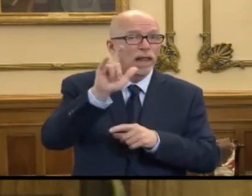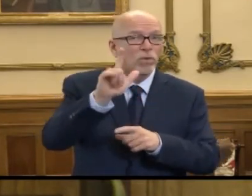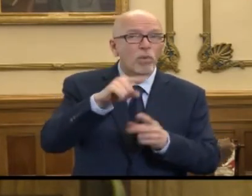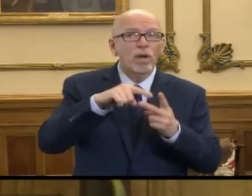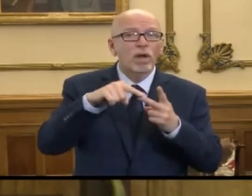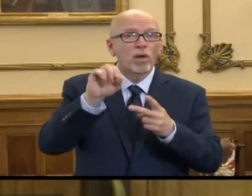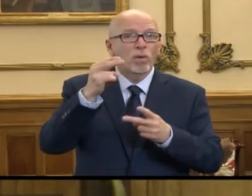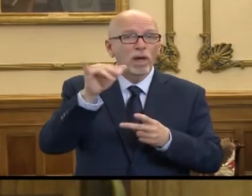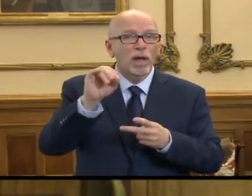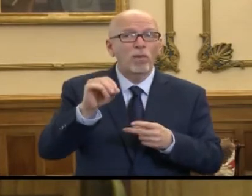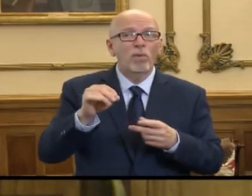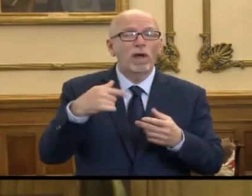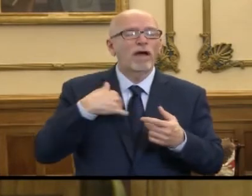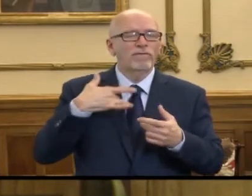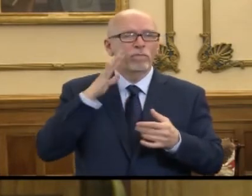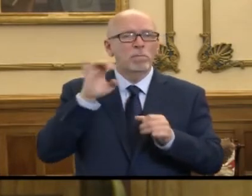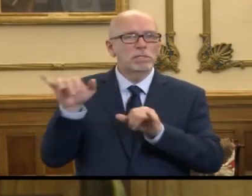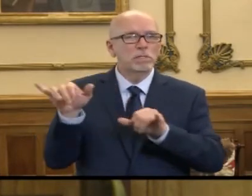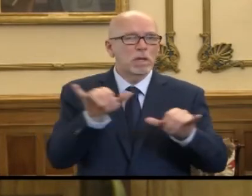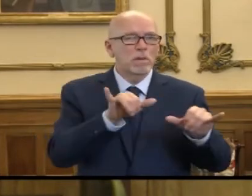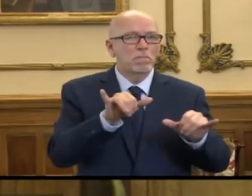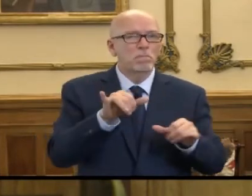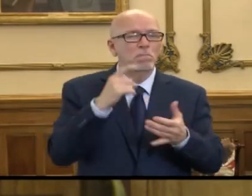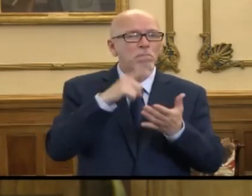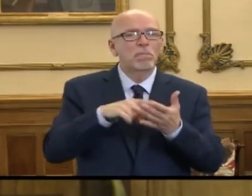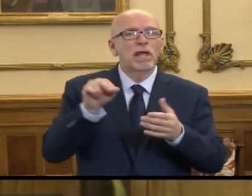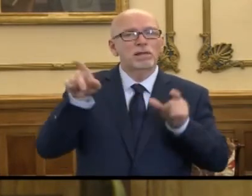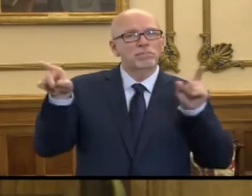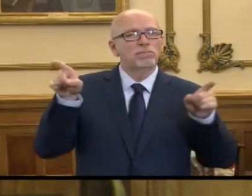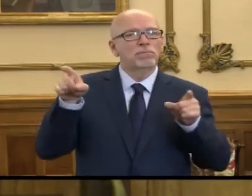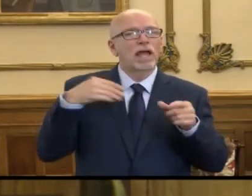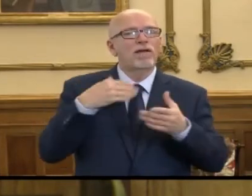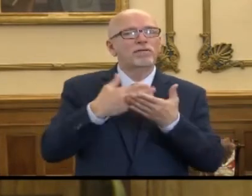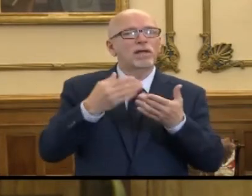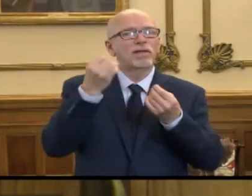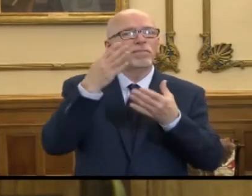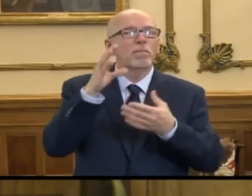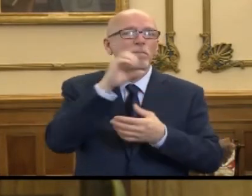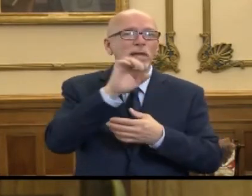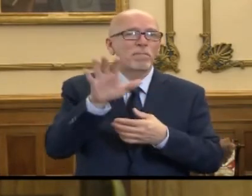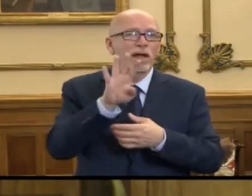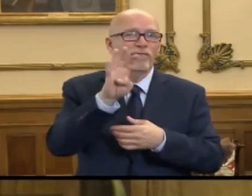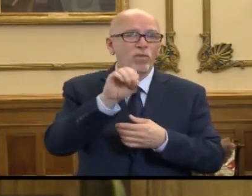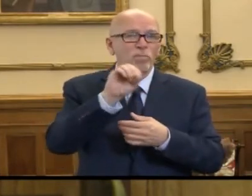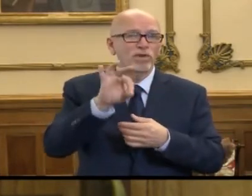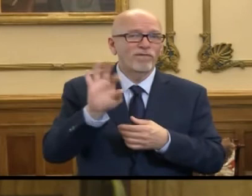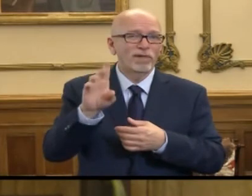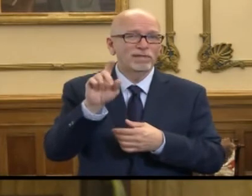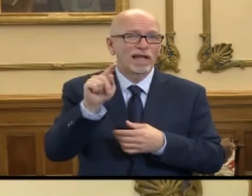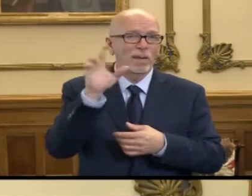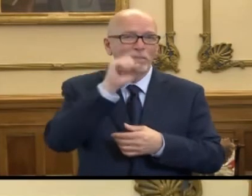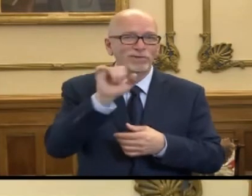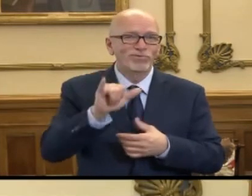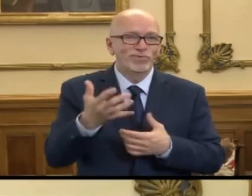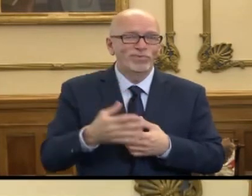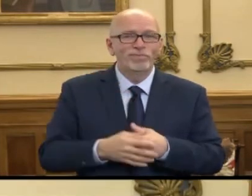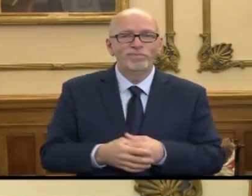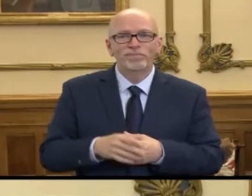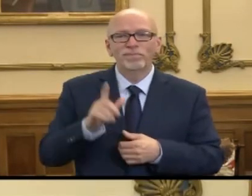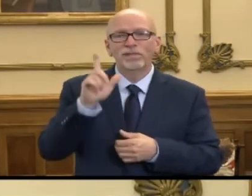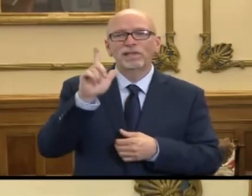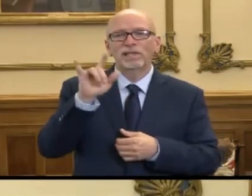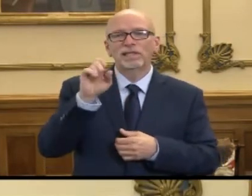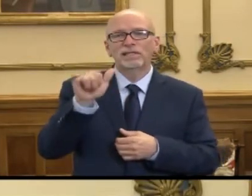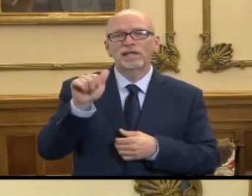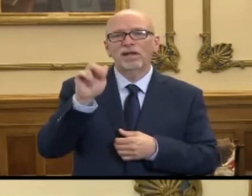Ohio. And when I talk to my counterparts, they're presenting data that's missing about 40 percent of their data. Lindsay Erdoti,